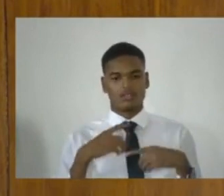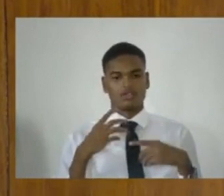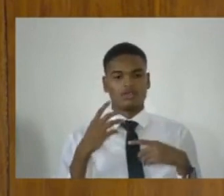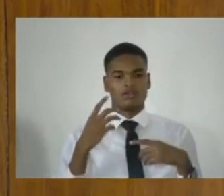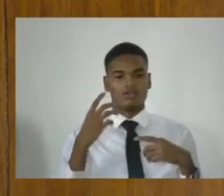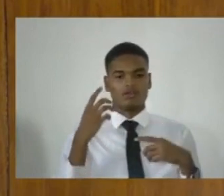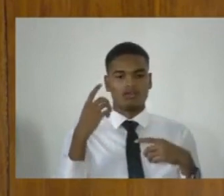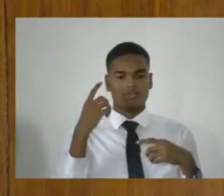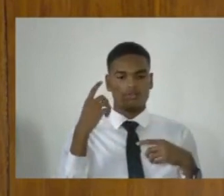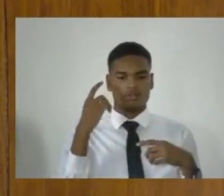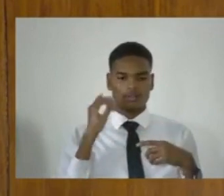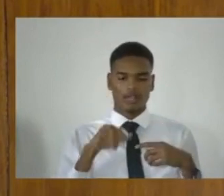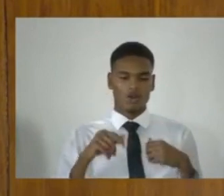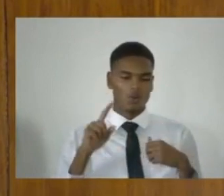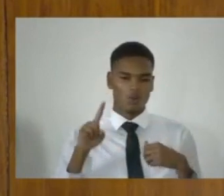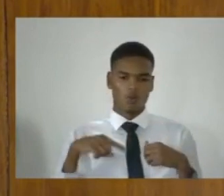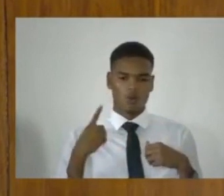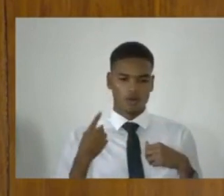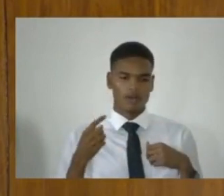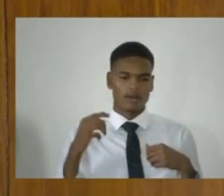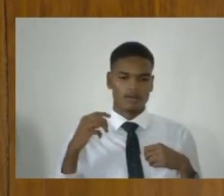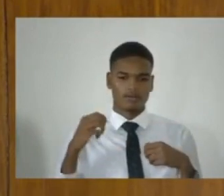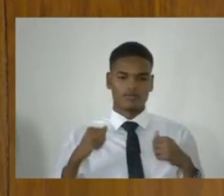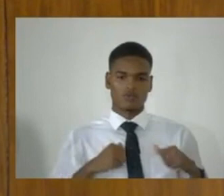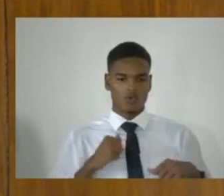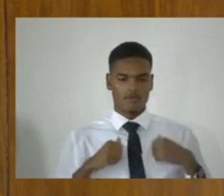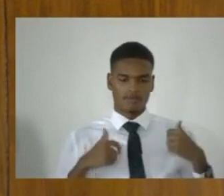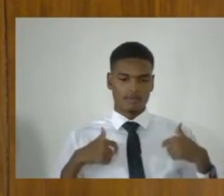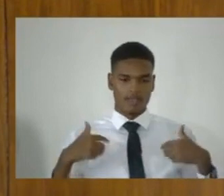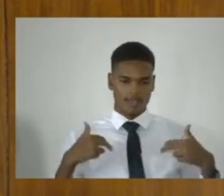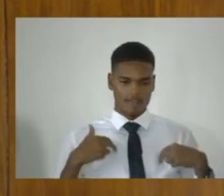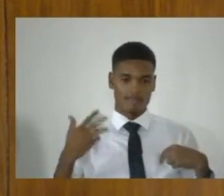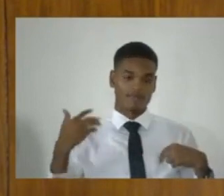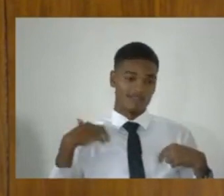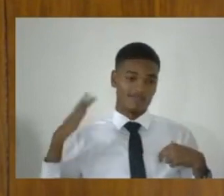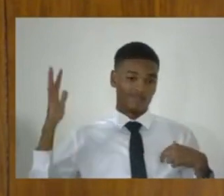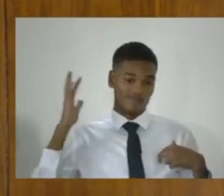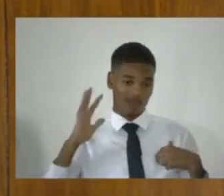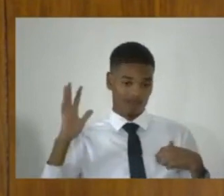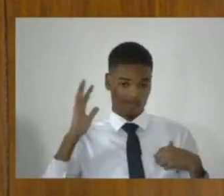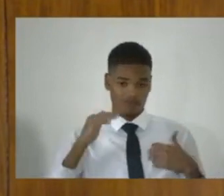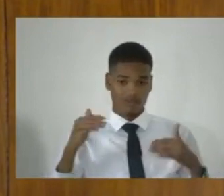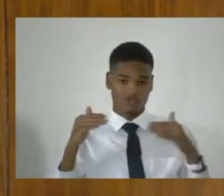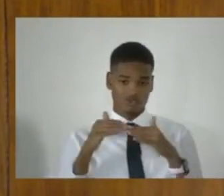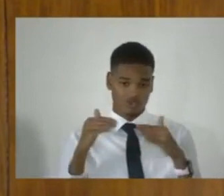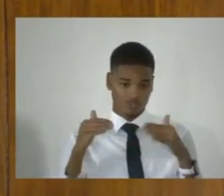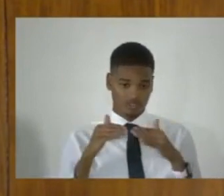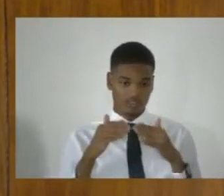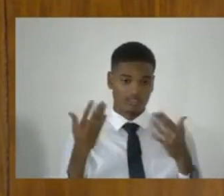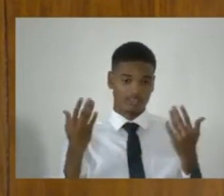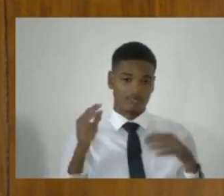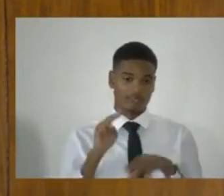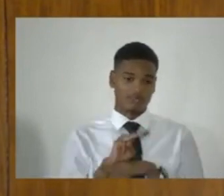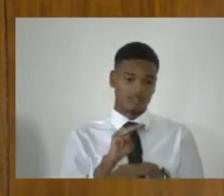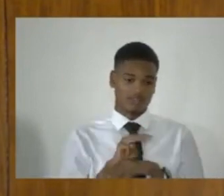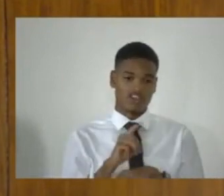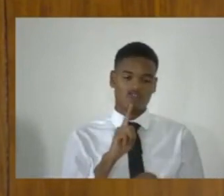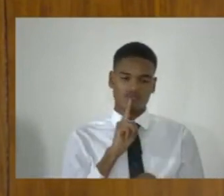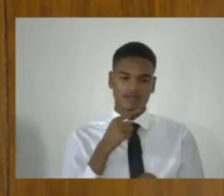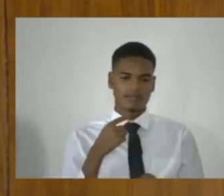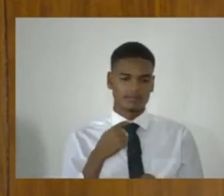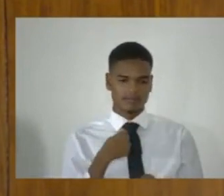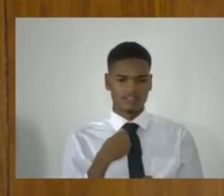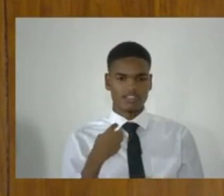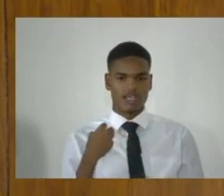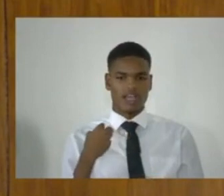That's the only motivation I have. I'm a former justice minister. I have a passionate concern for the justice